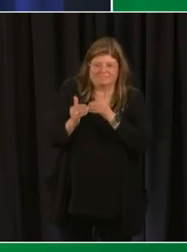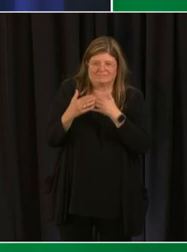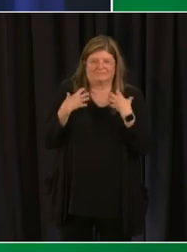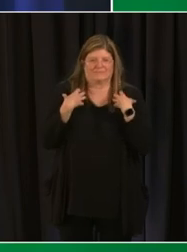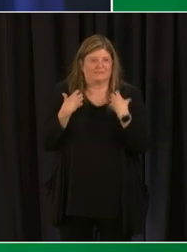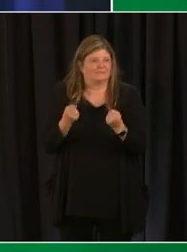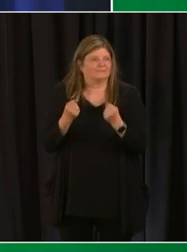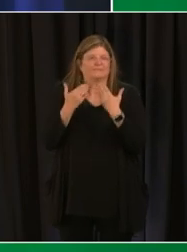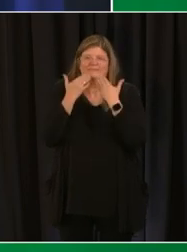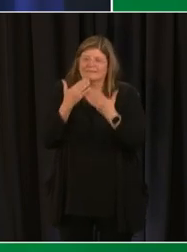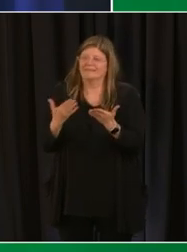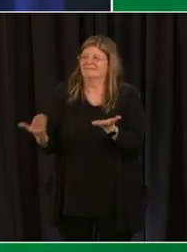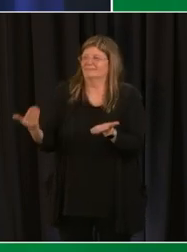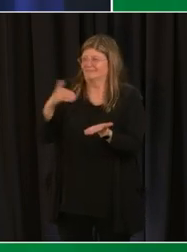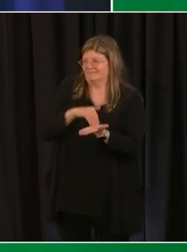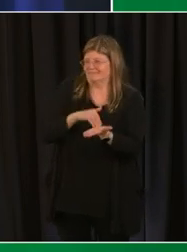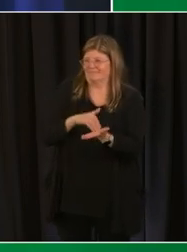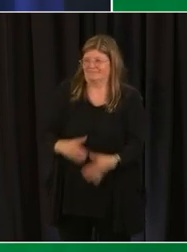thank you again